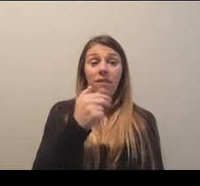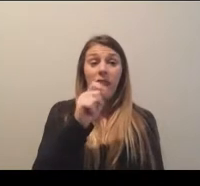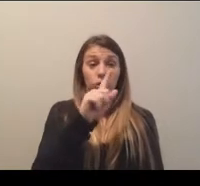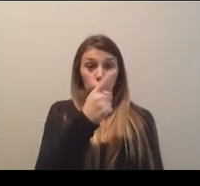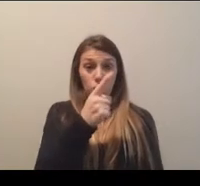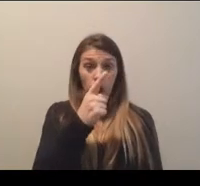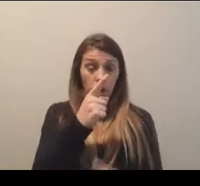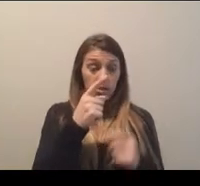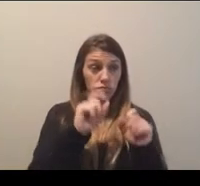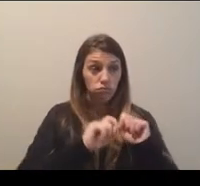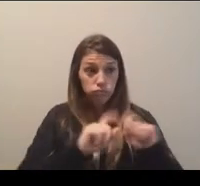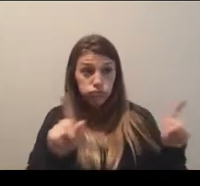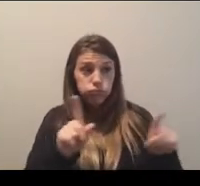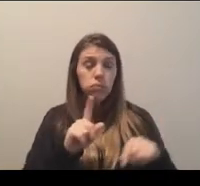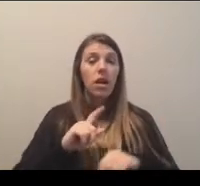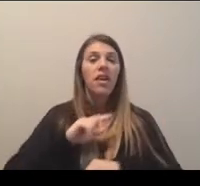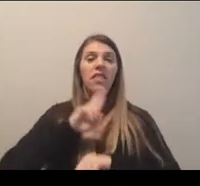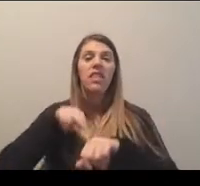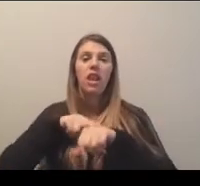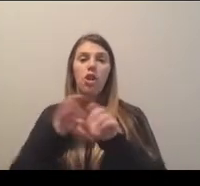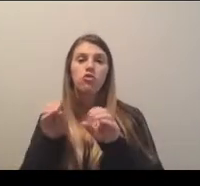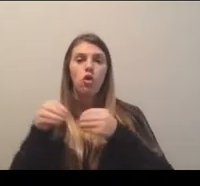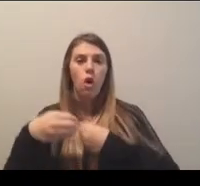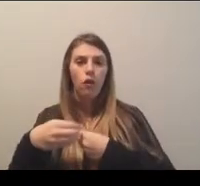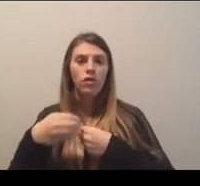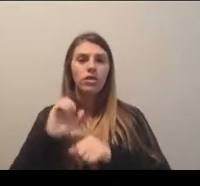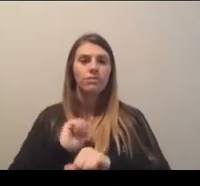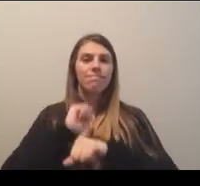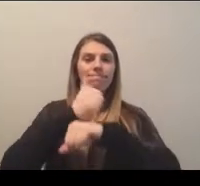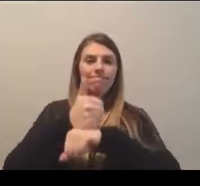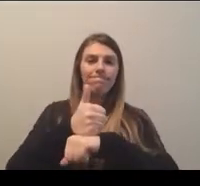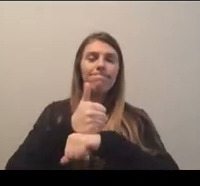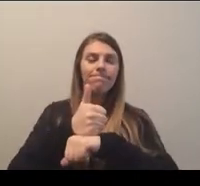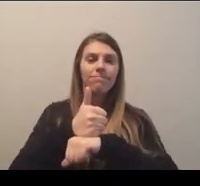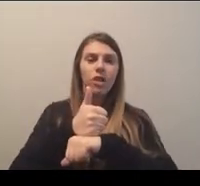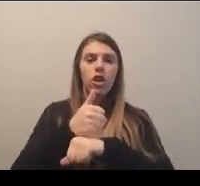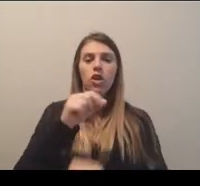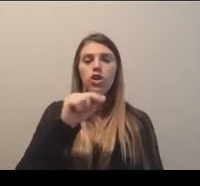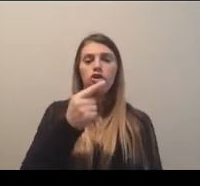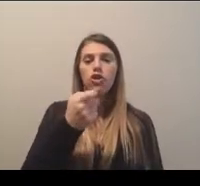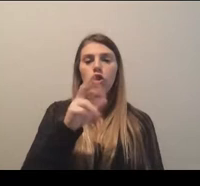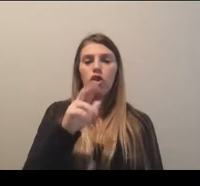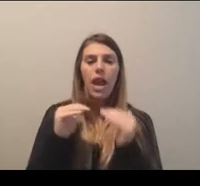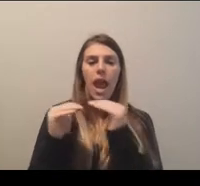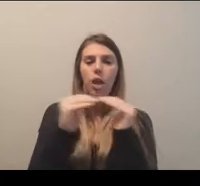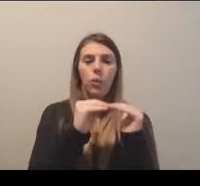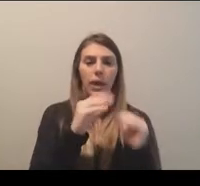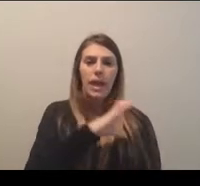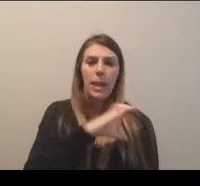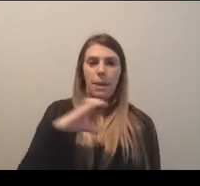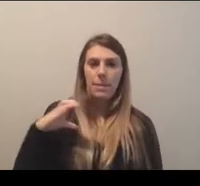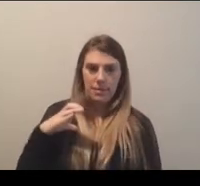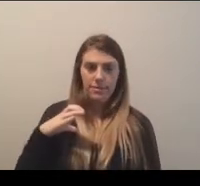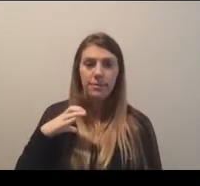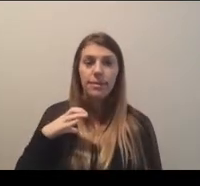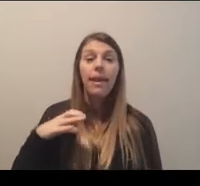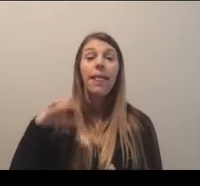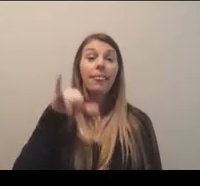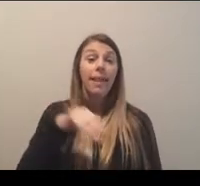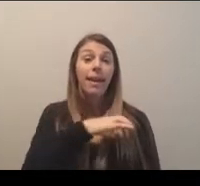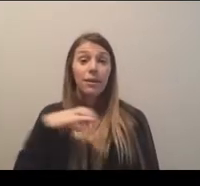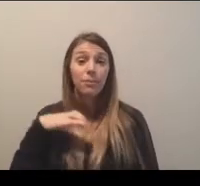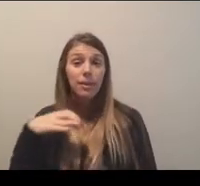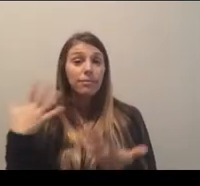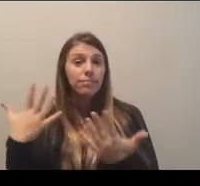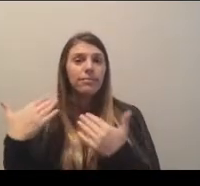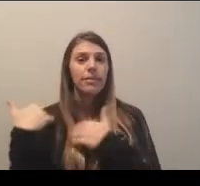released, the national office immediately established a gender equity steering committee. That committee is made up